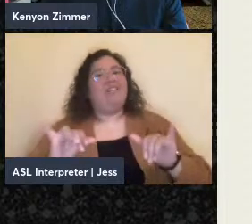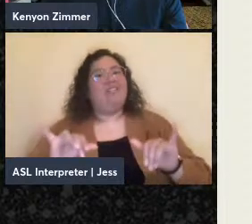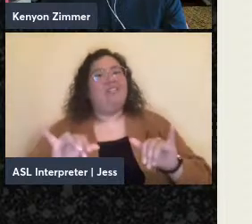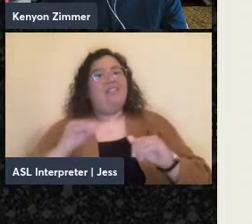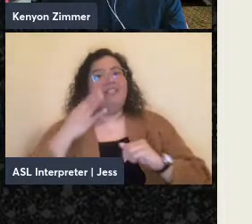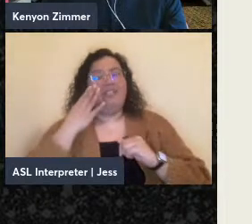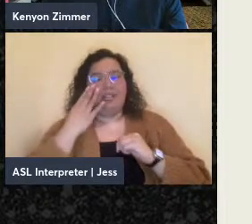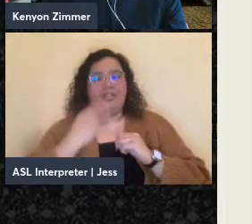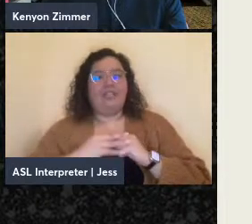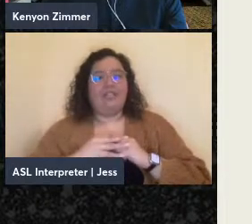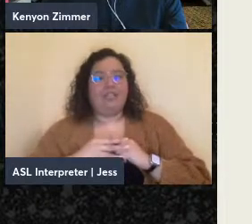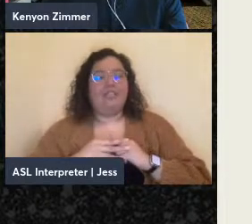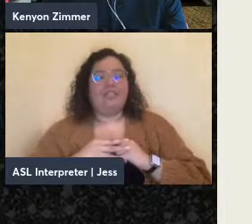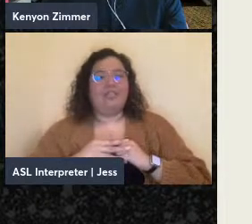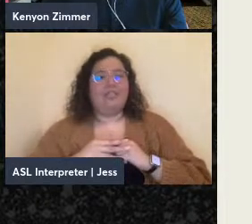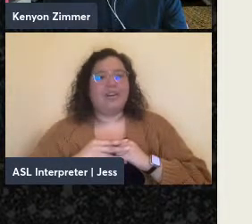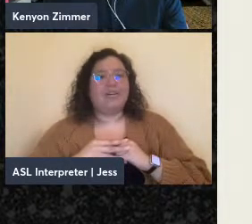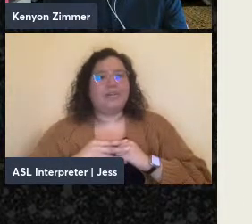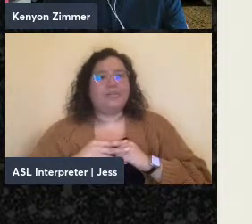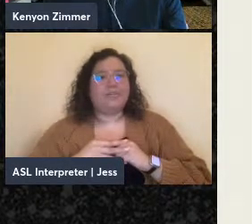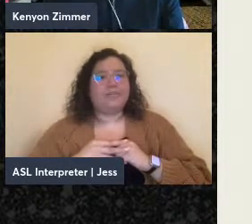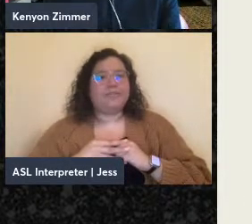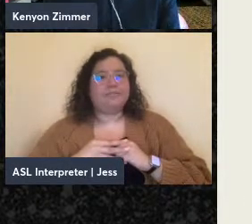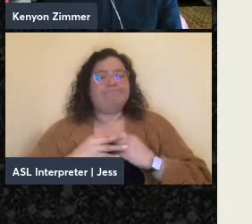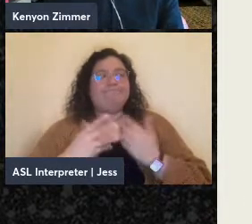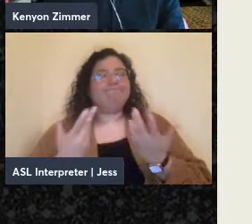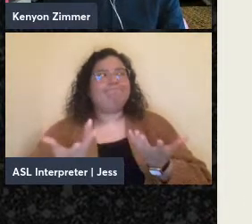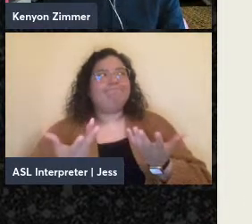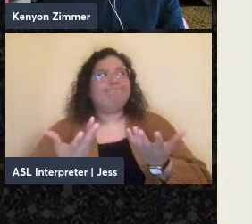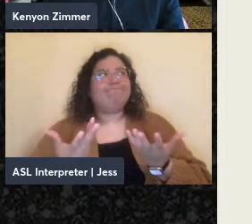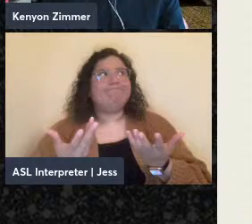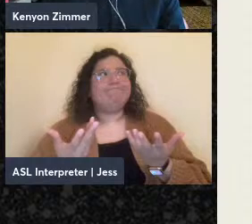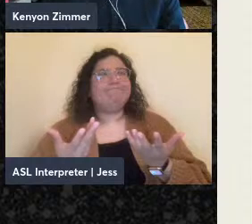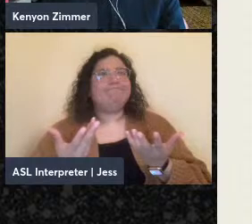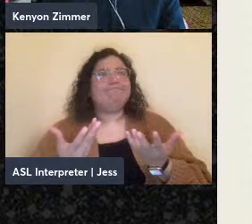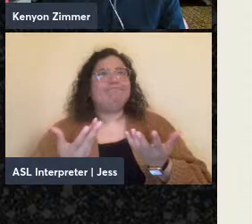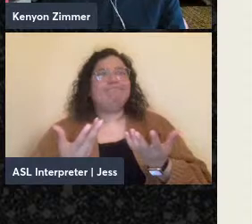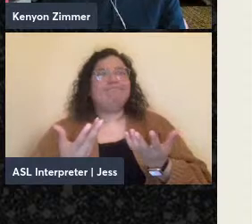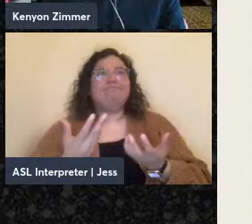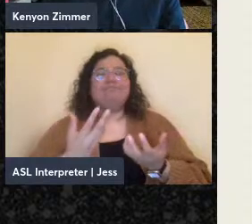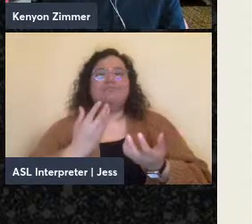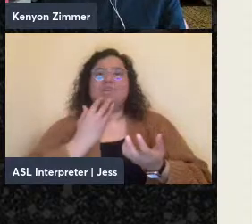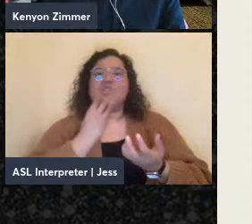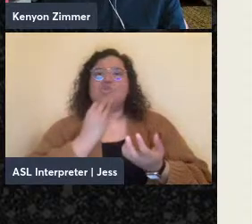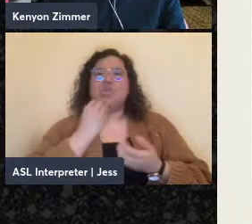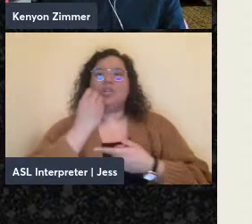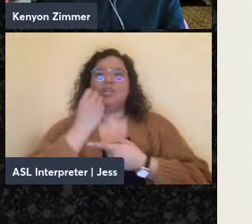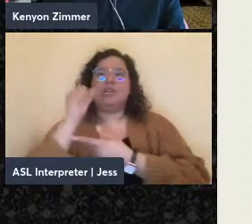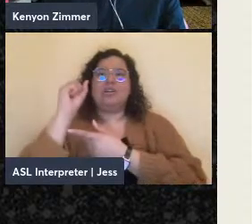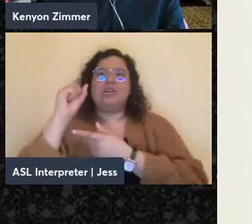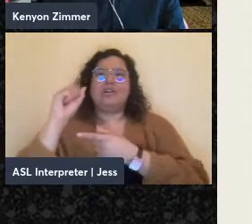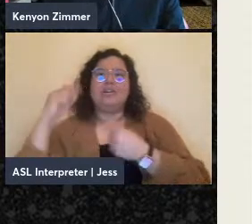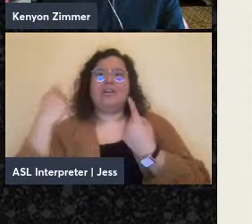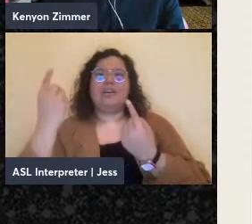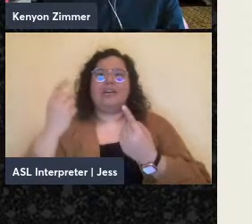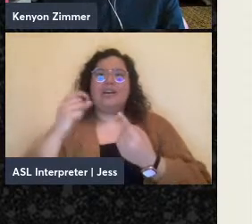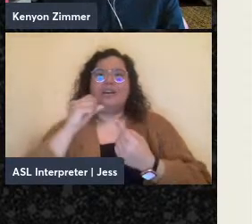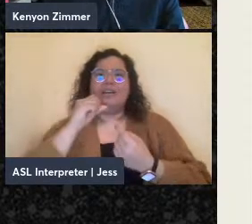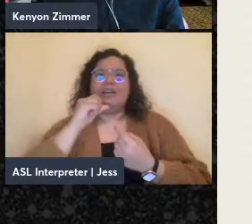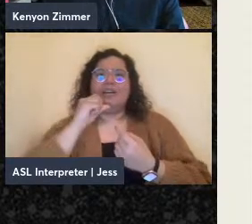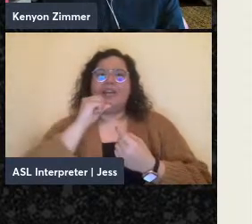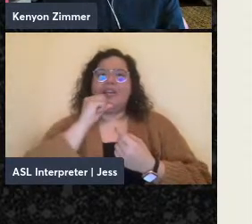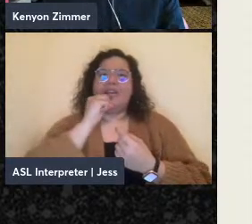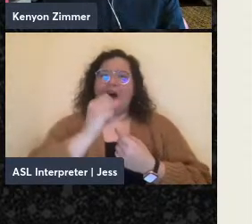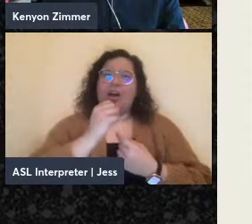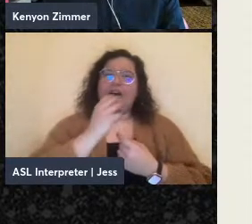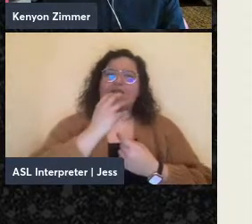you know, Jewish anarchists were never not Jewish, but they were never just Jewish